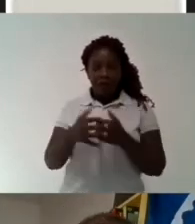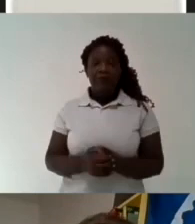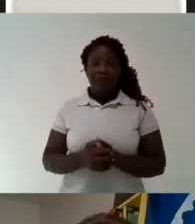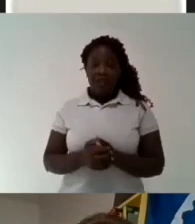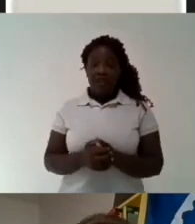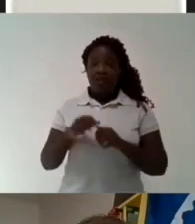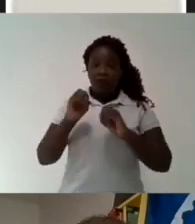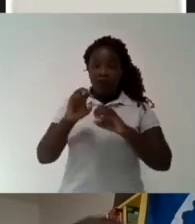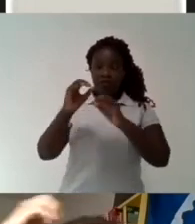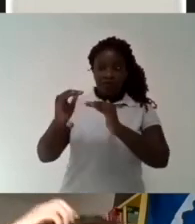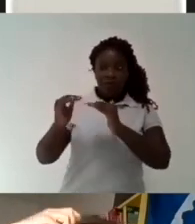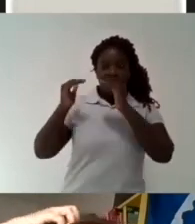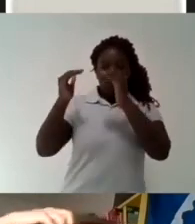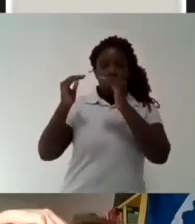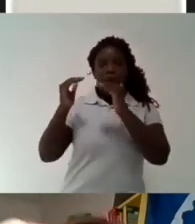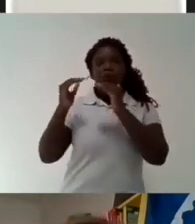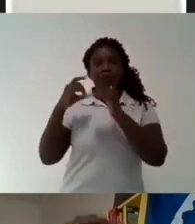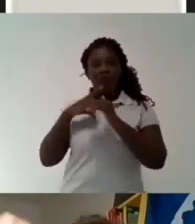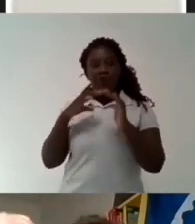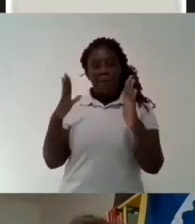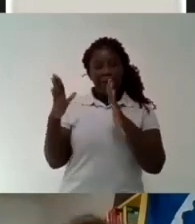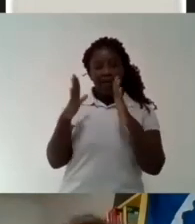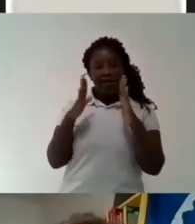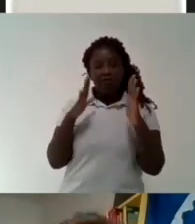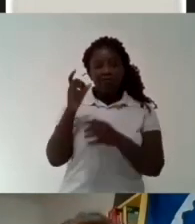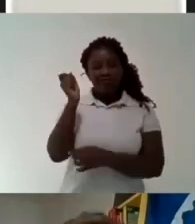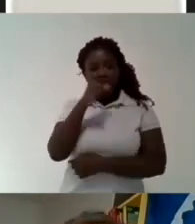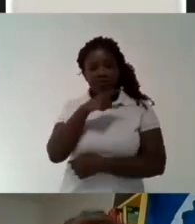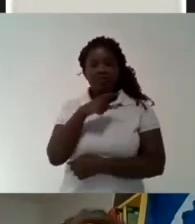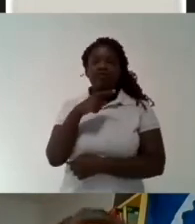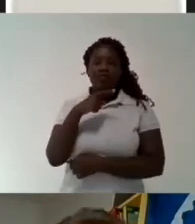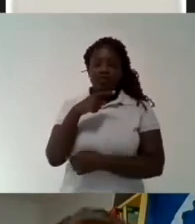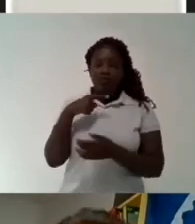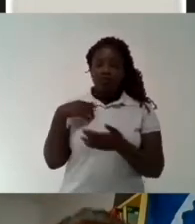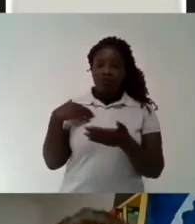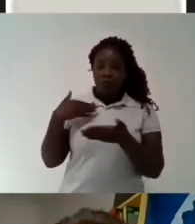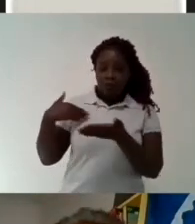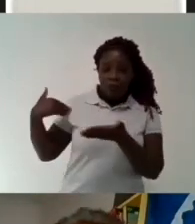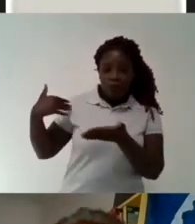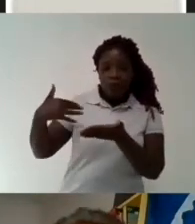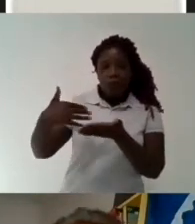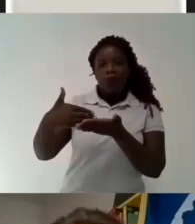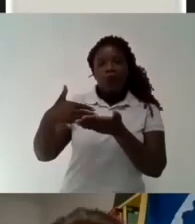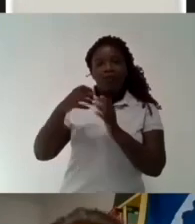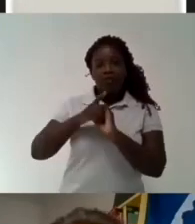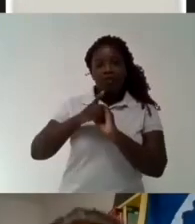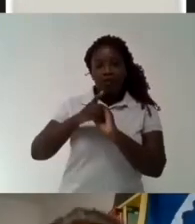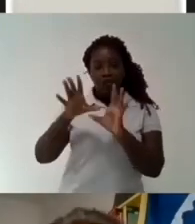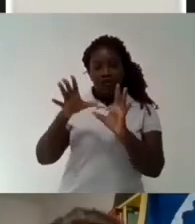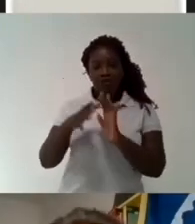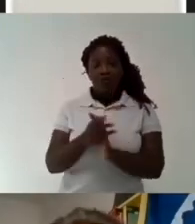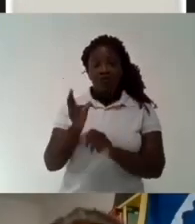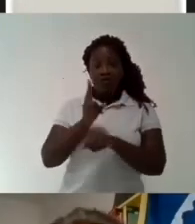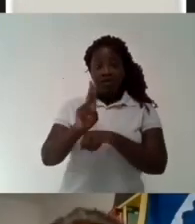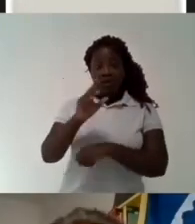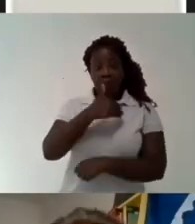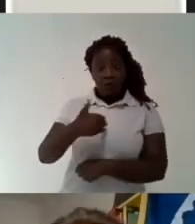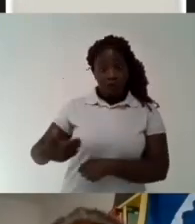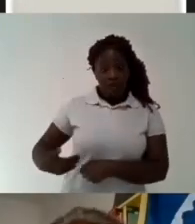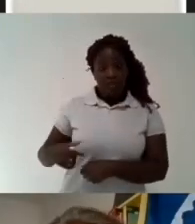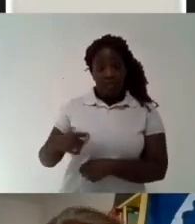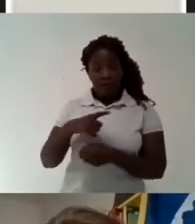discuss all the possibilities and the possible and potential